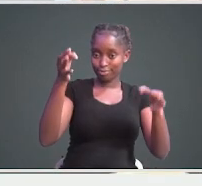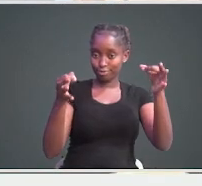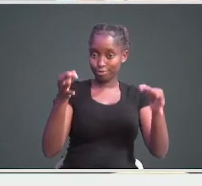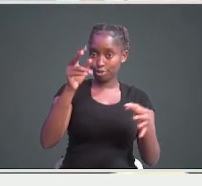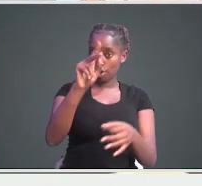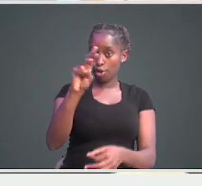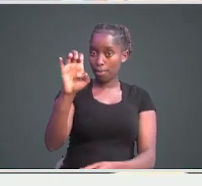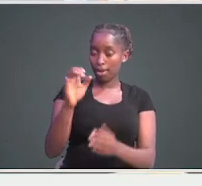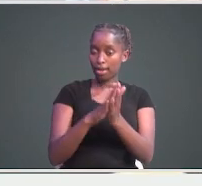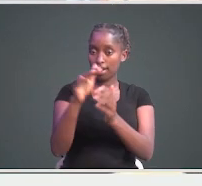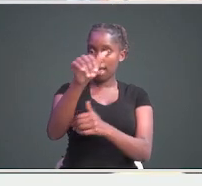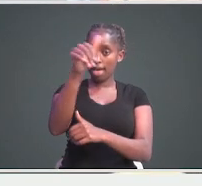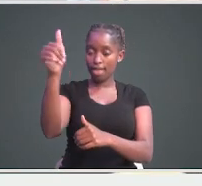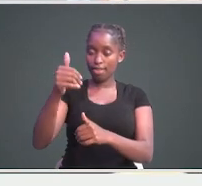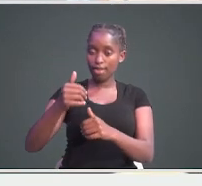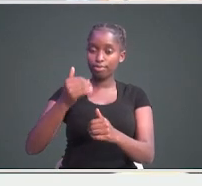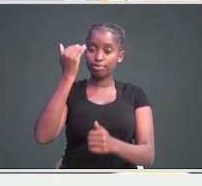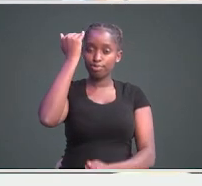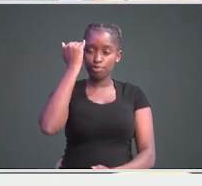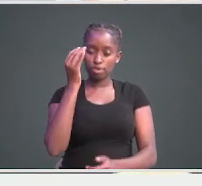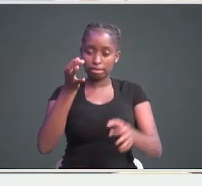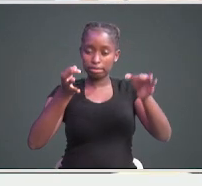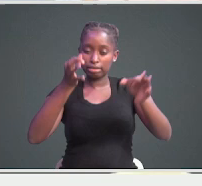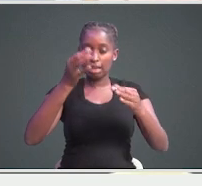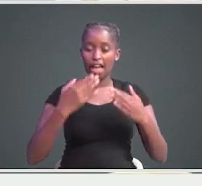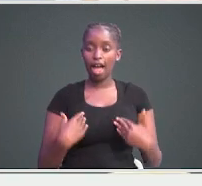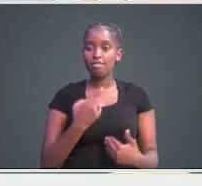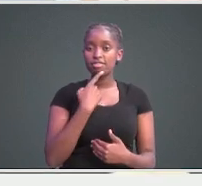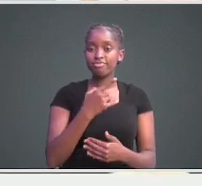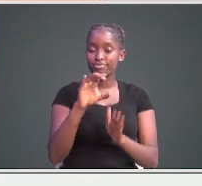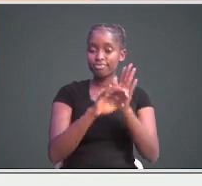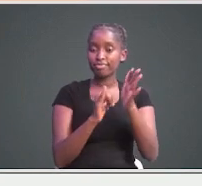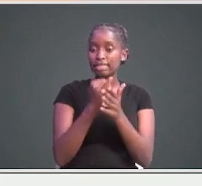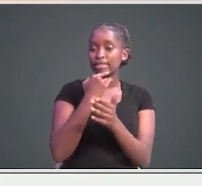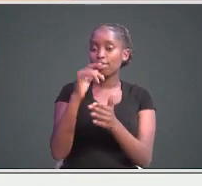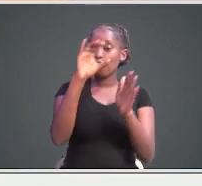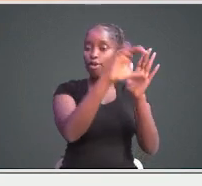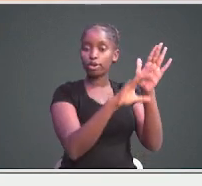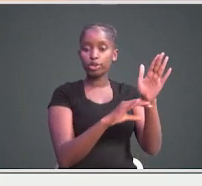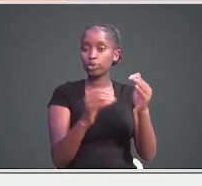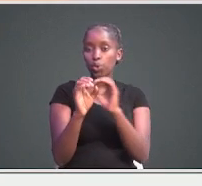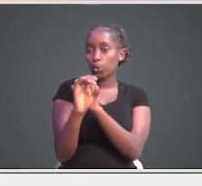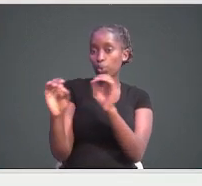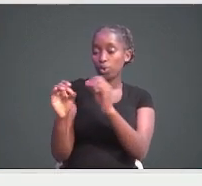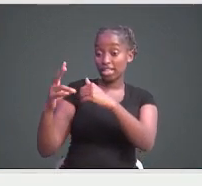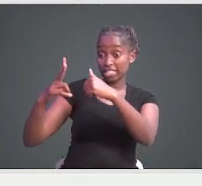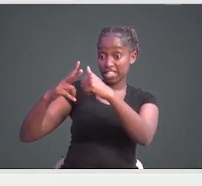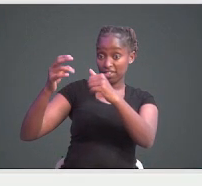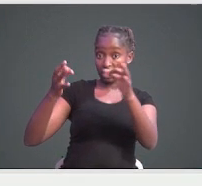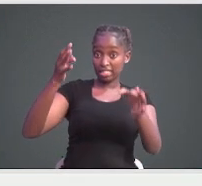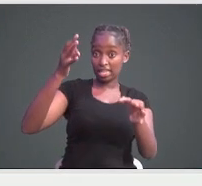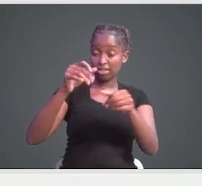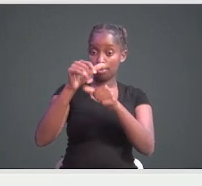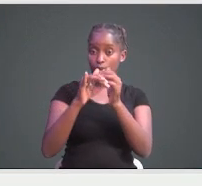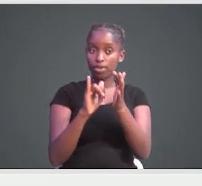Supreme Court in their ruling overturned the decision that the entire Finance Act was unconstitutional. The seven judges of the Apex Court ruled